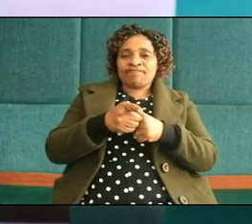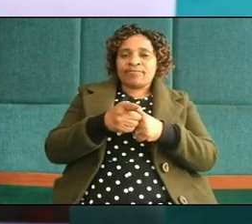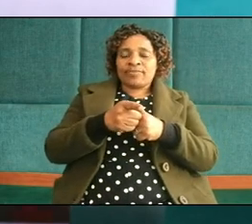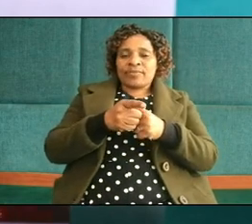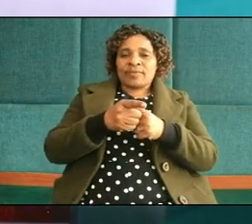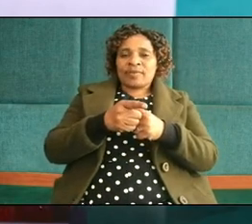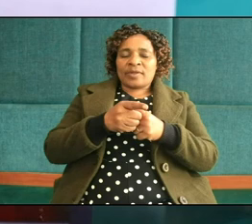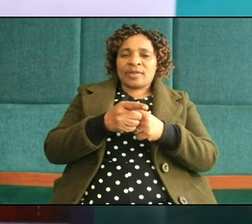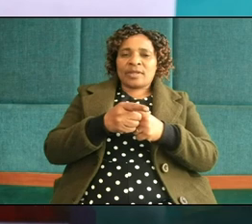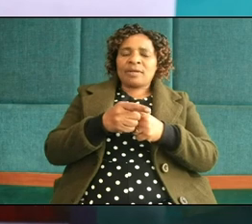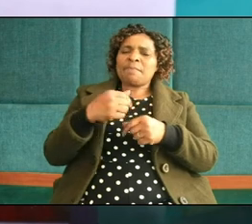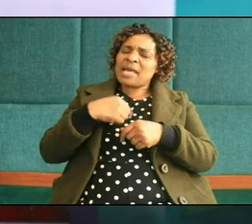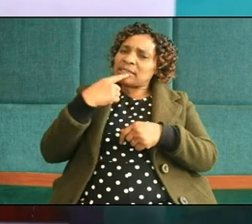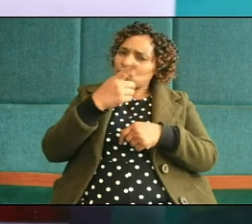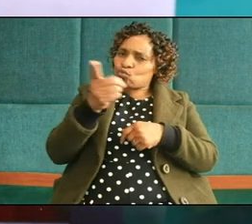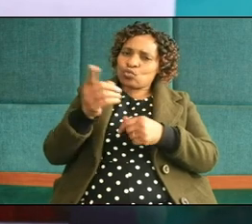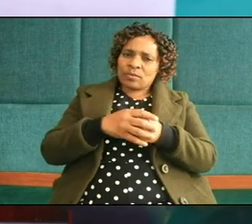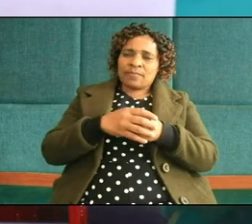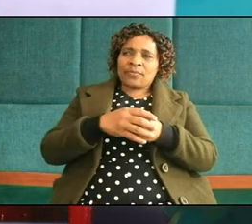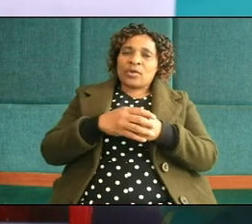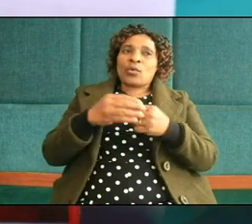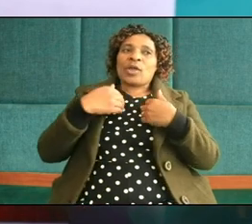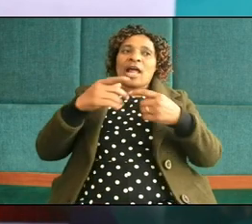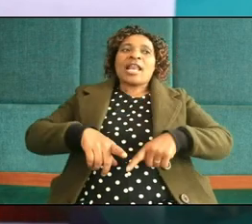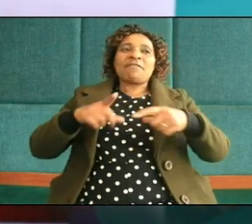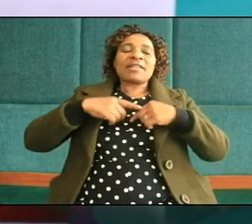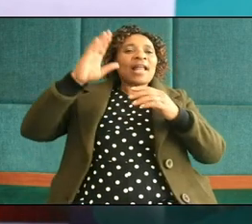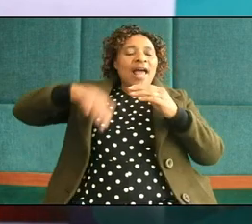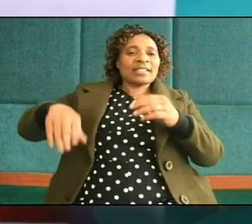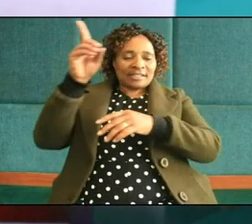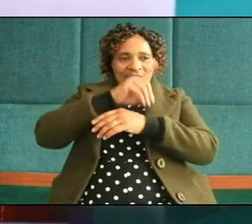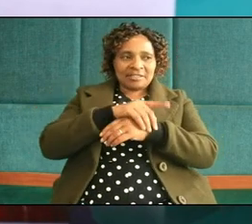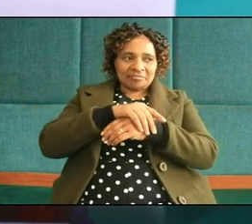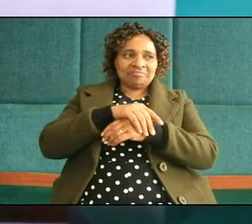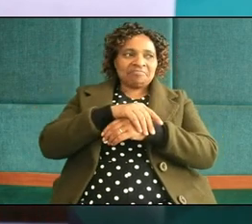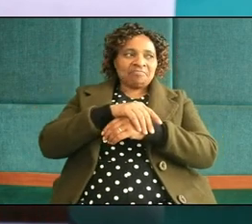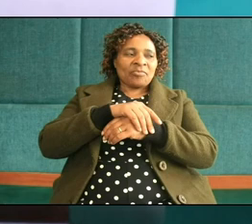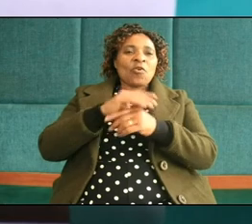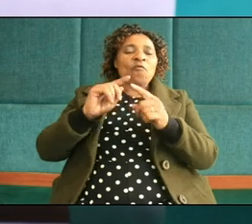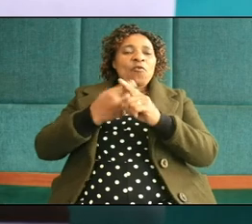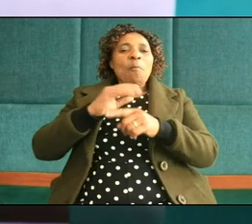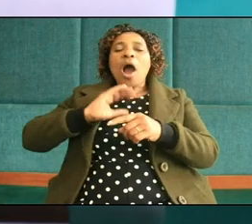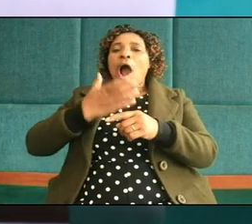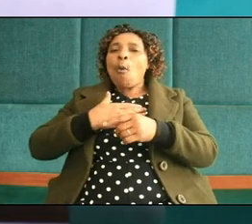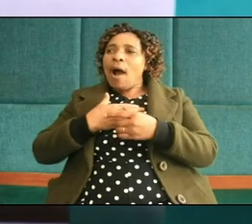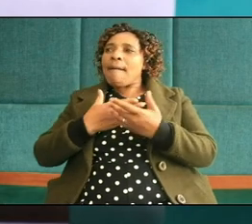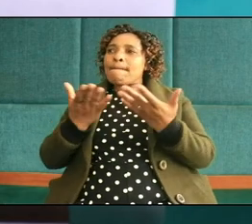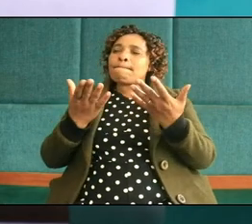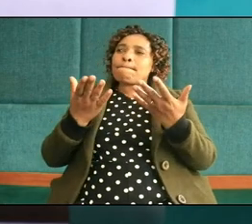let me tell you we are living in the last days from our homes